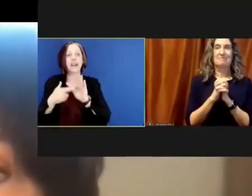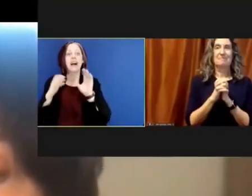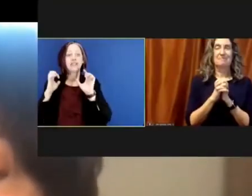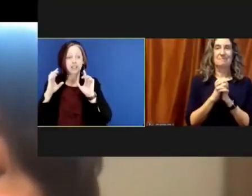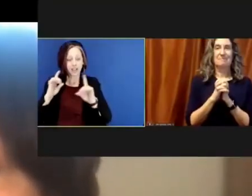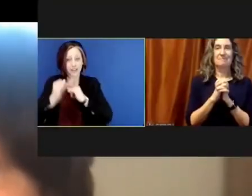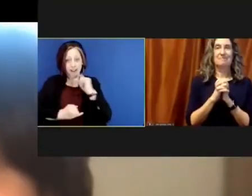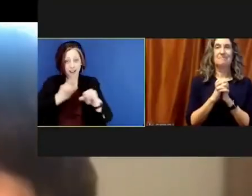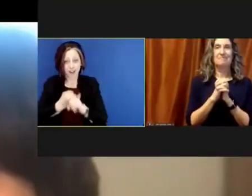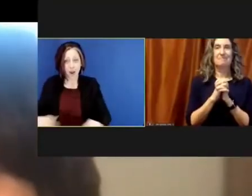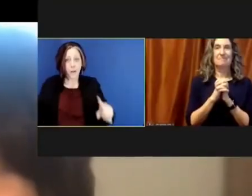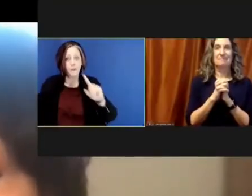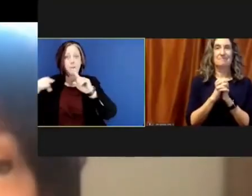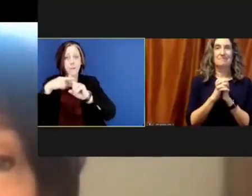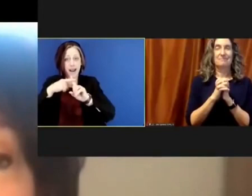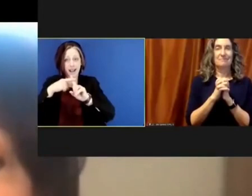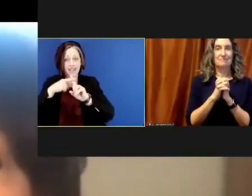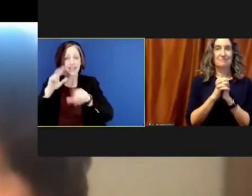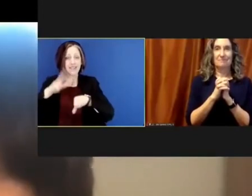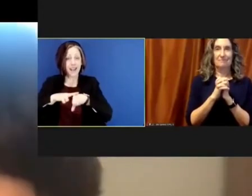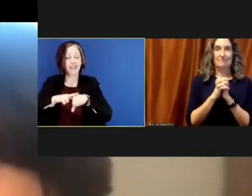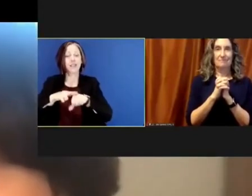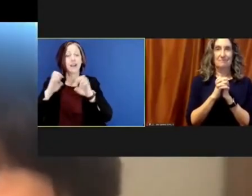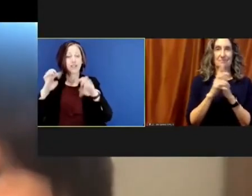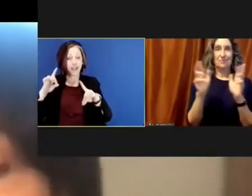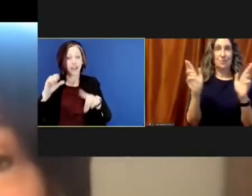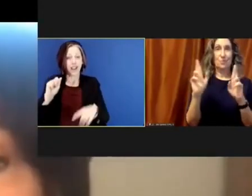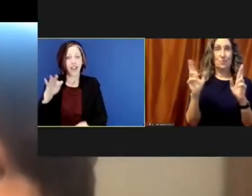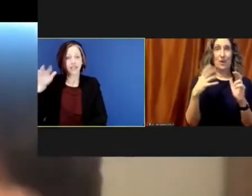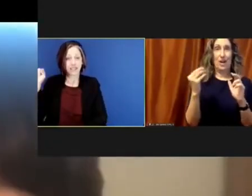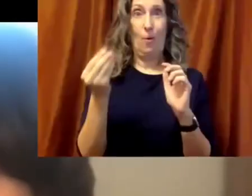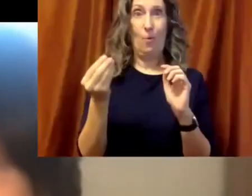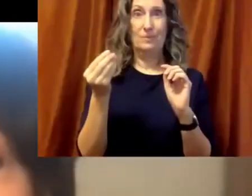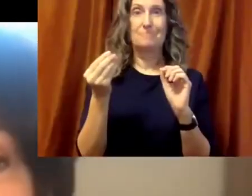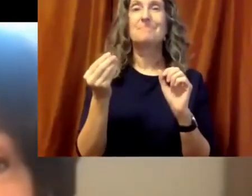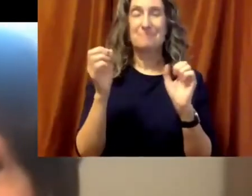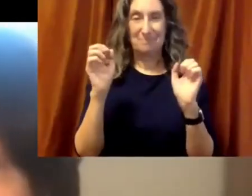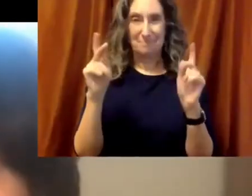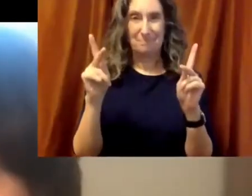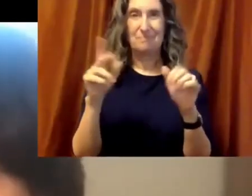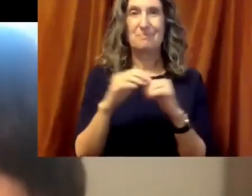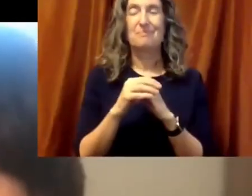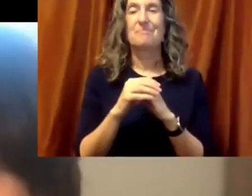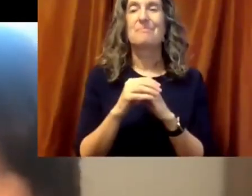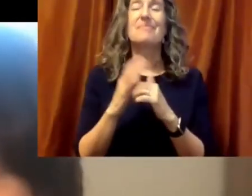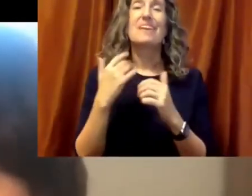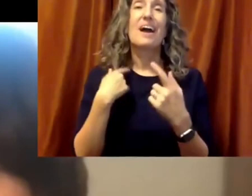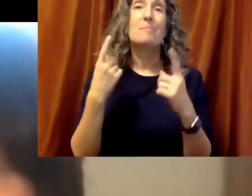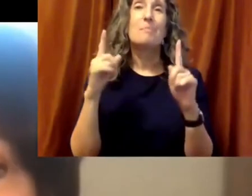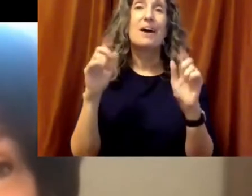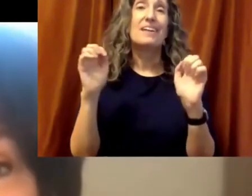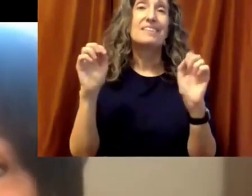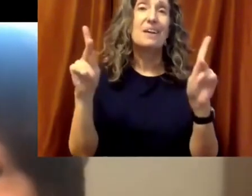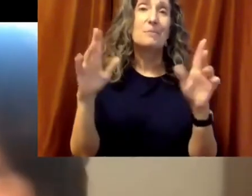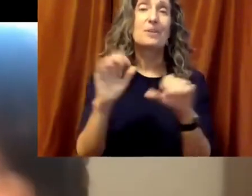representing Education International and the National Education Association, AFT, our affiliates in